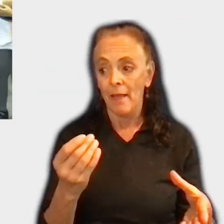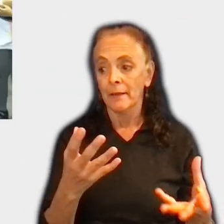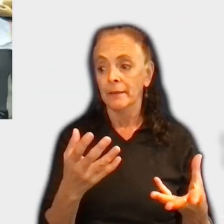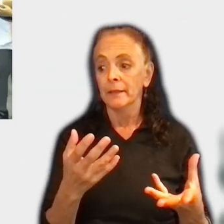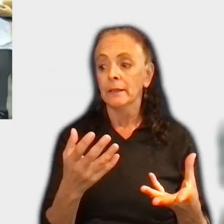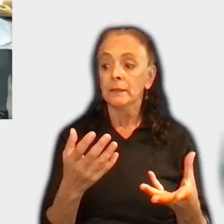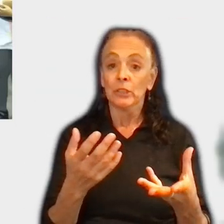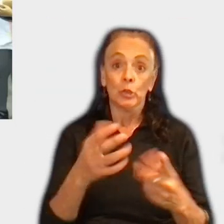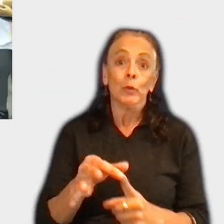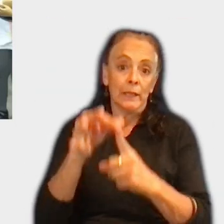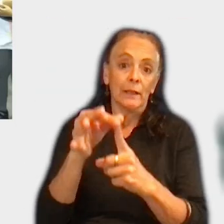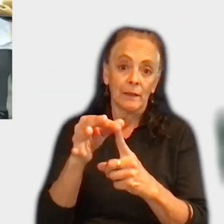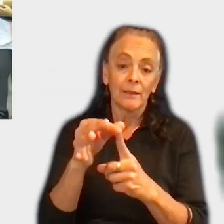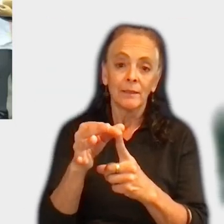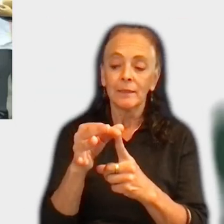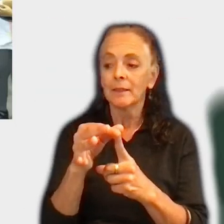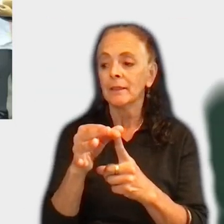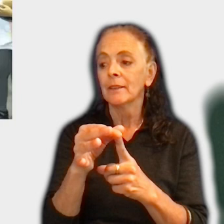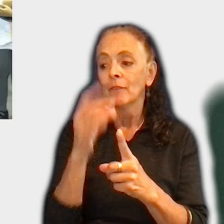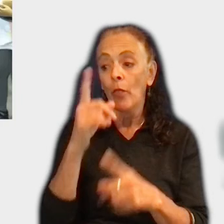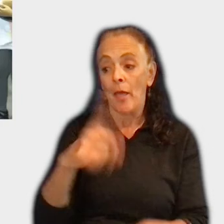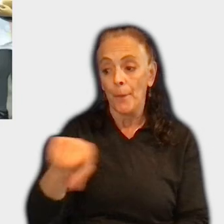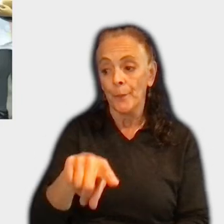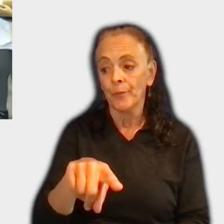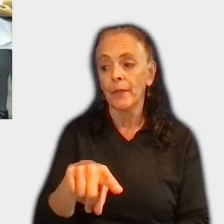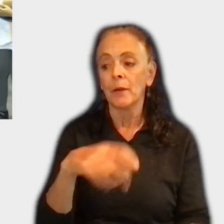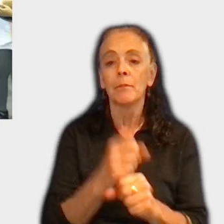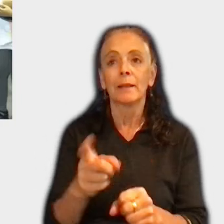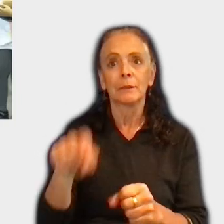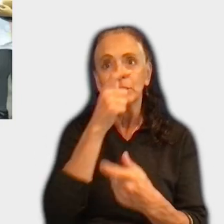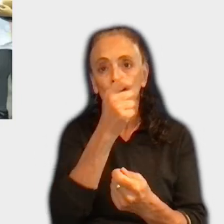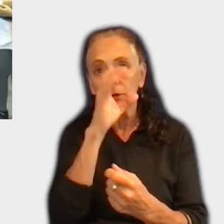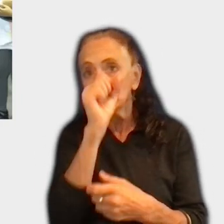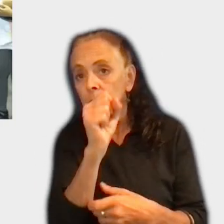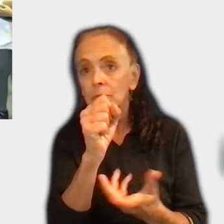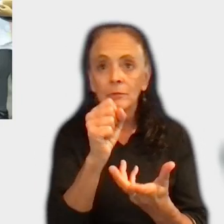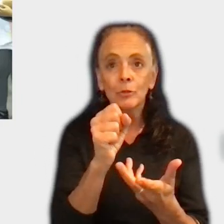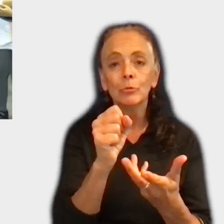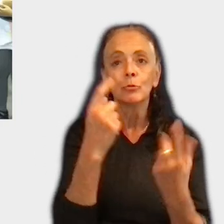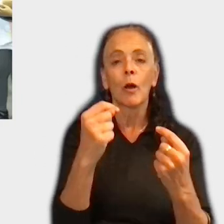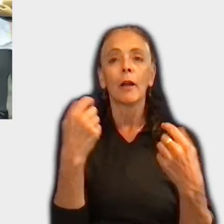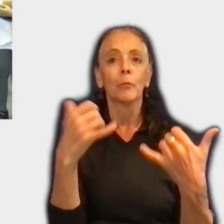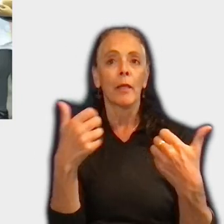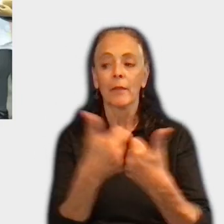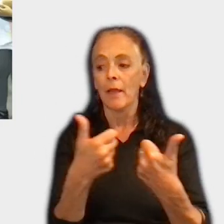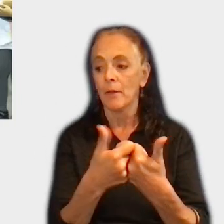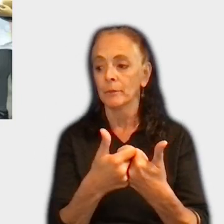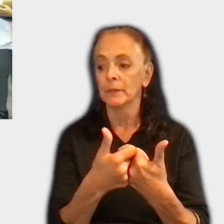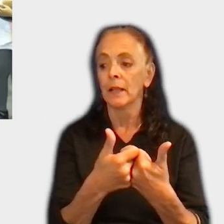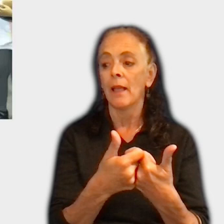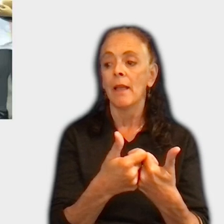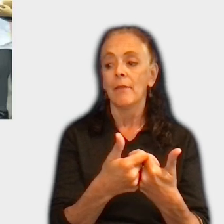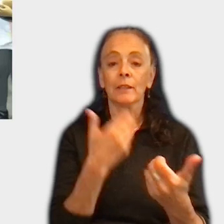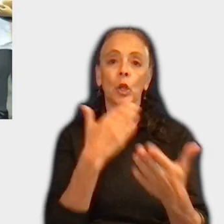is quite unique. Uh, the form is quite unique for them and actually makes them to interest to play and play the game itself. And actually this can be